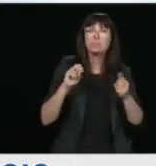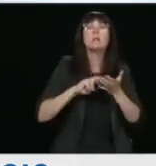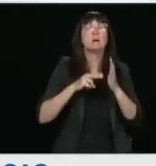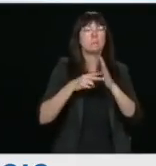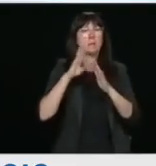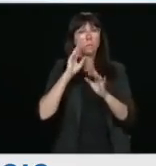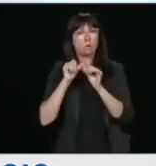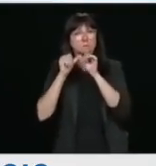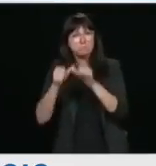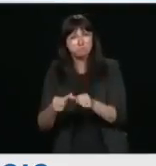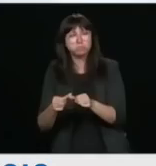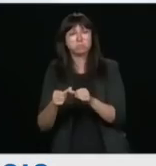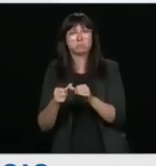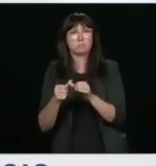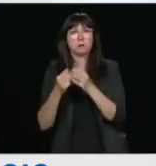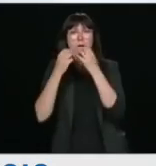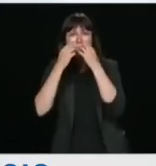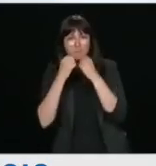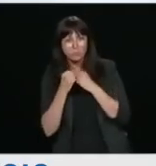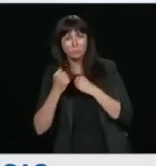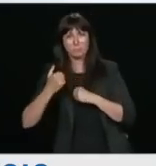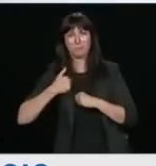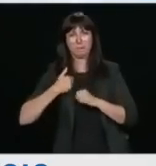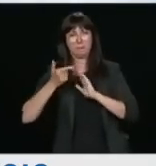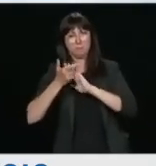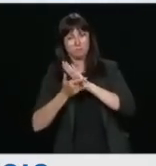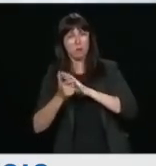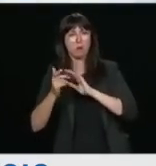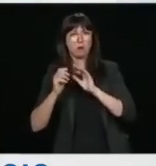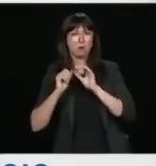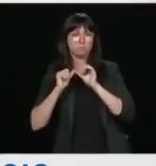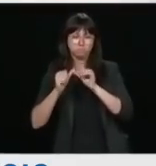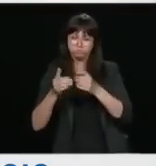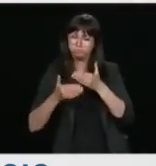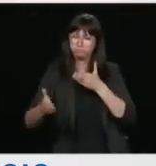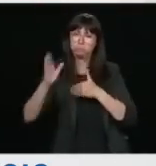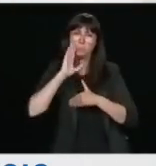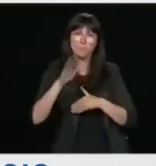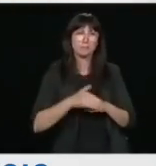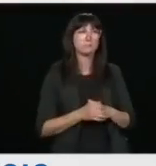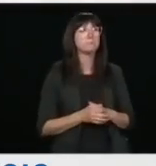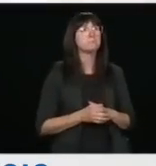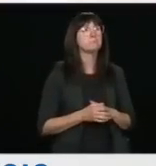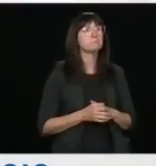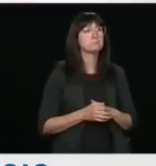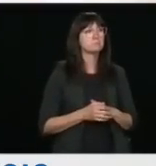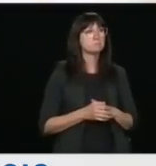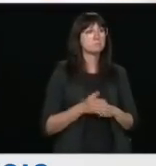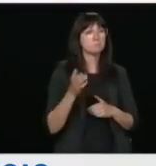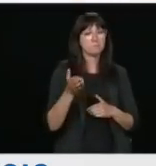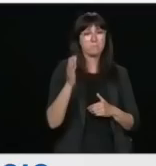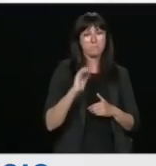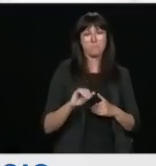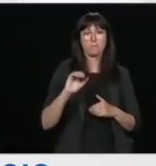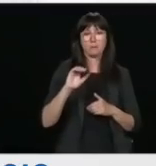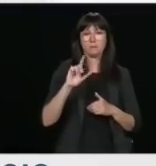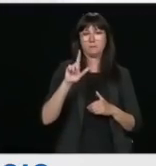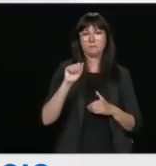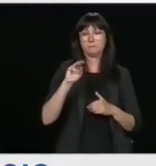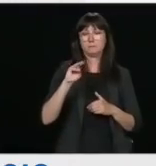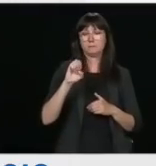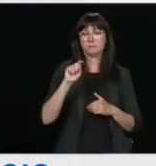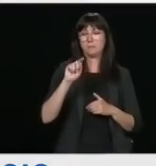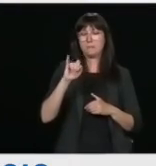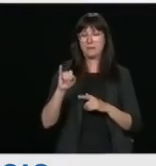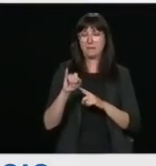of Canada. I would just add from my part that there's a complex balance that Minister Blair is referring to between